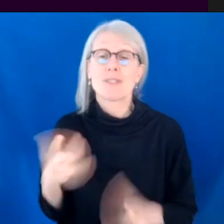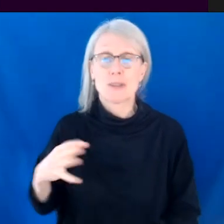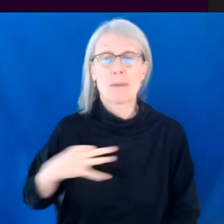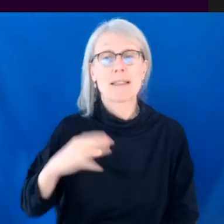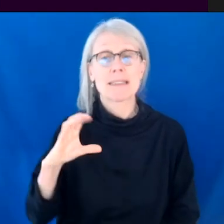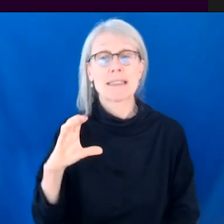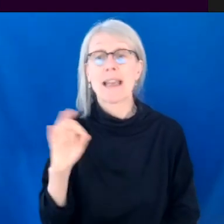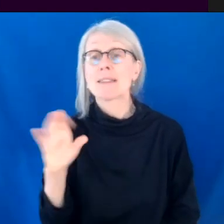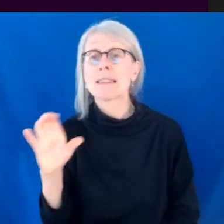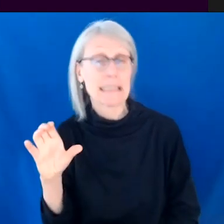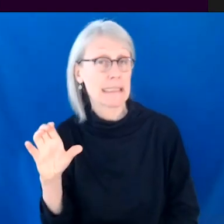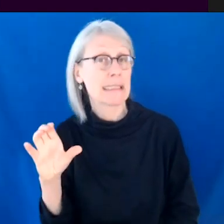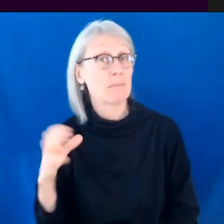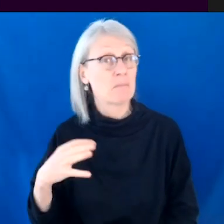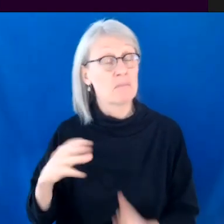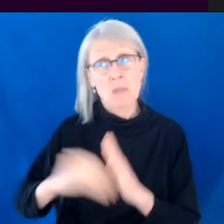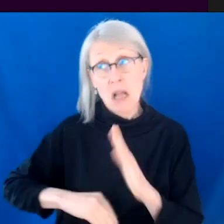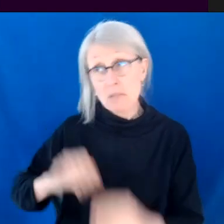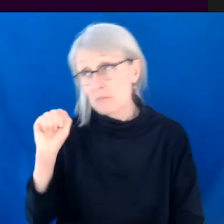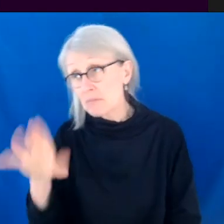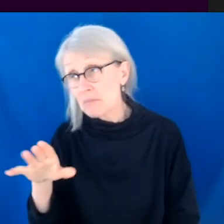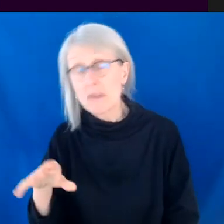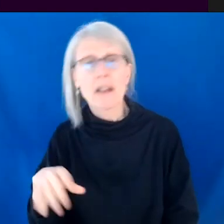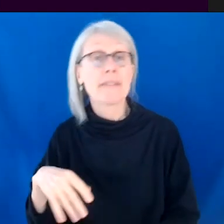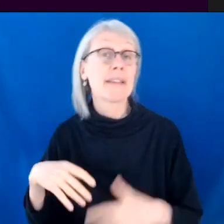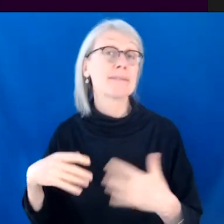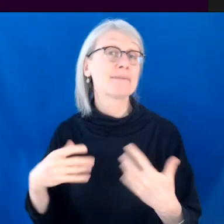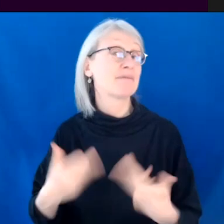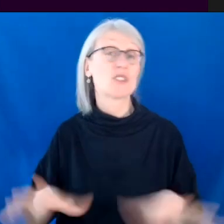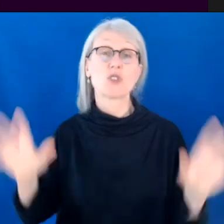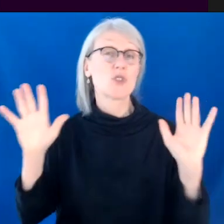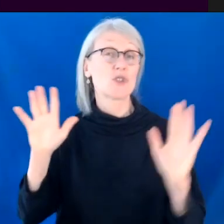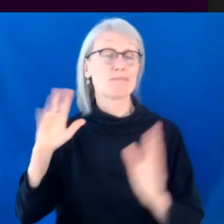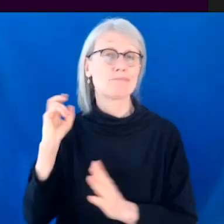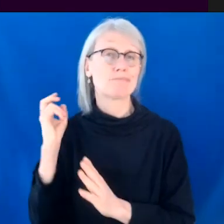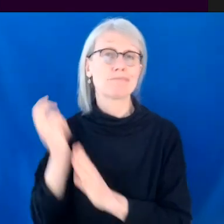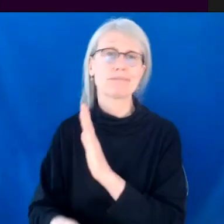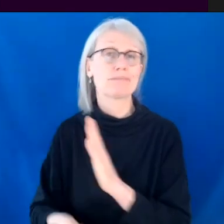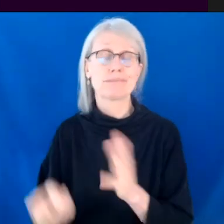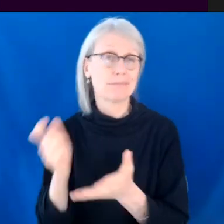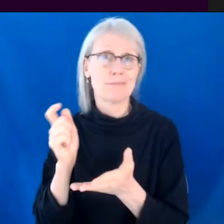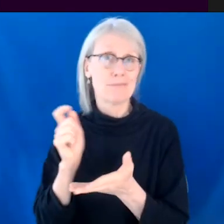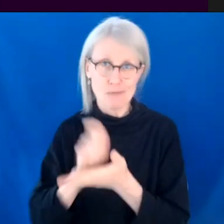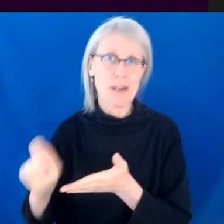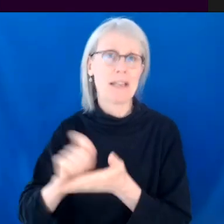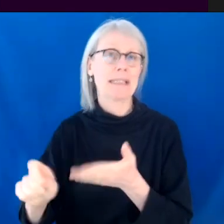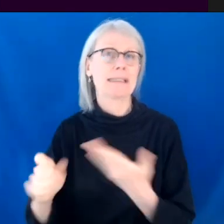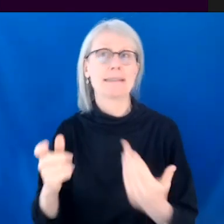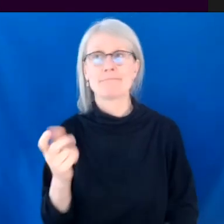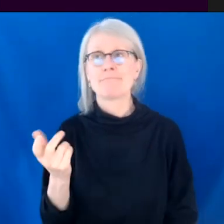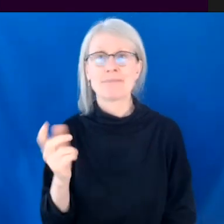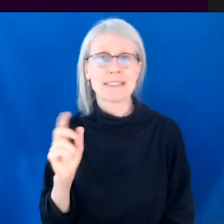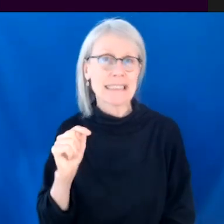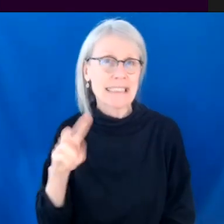Um, and then, uh, that kind of was the beginning of the career I have now. I got my first kind of big